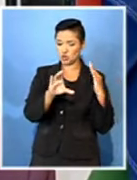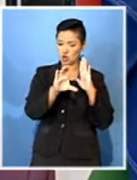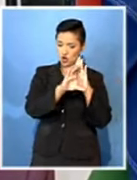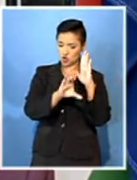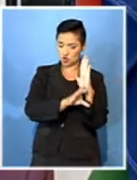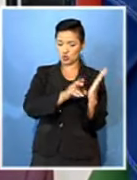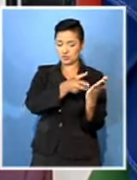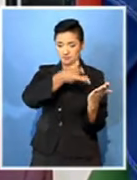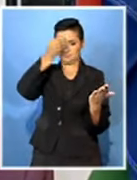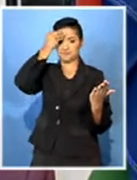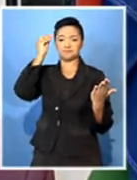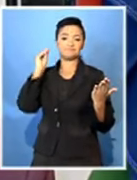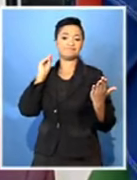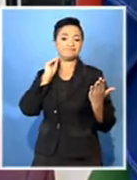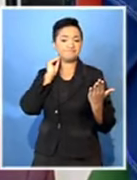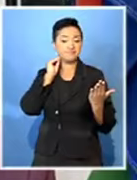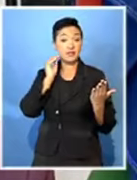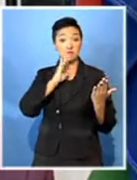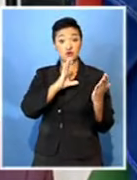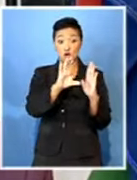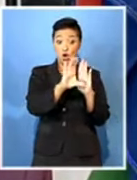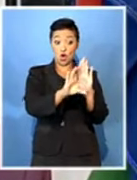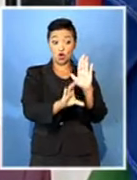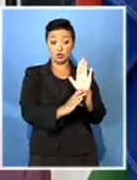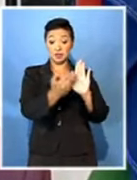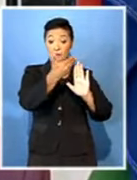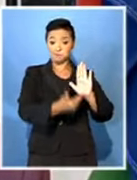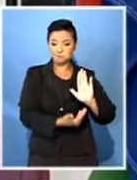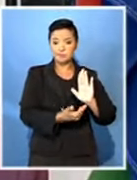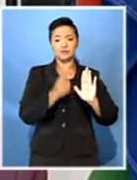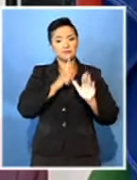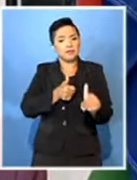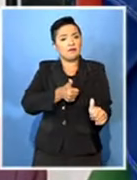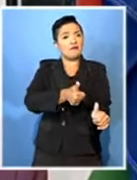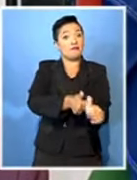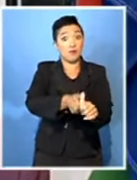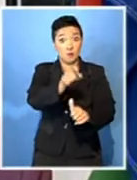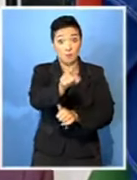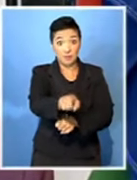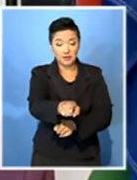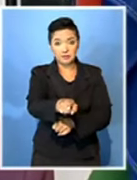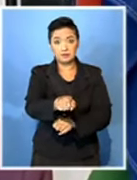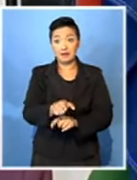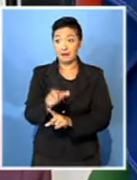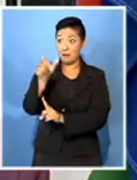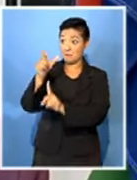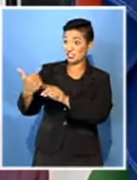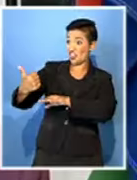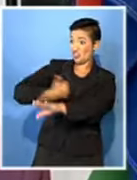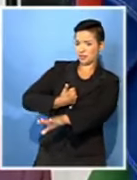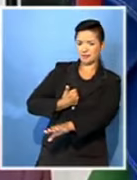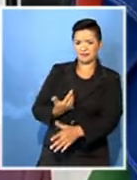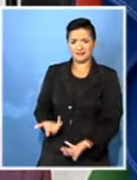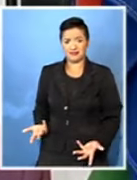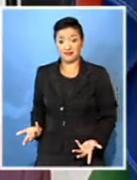must live by our word, that we must make that constitution a living document. And anybody that attempts to threaten me, I will